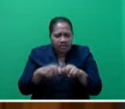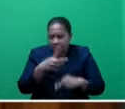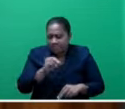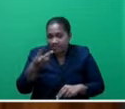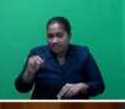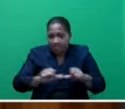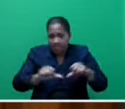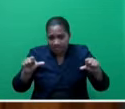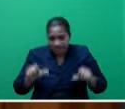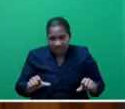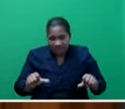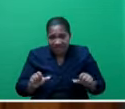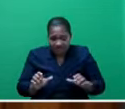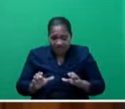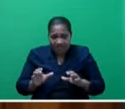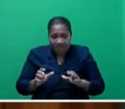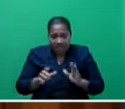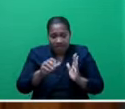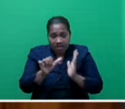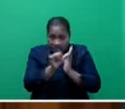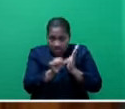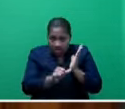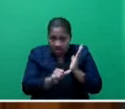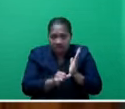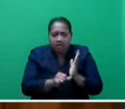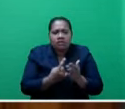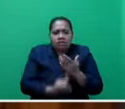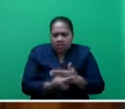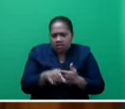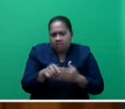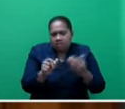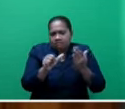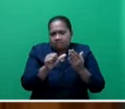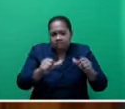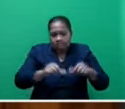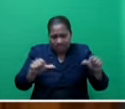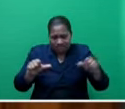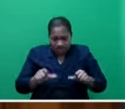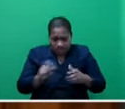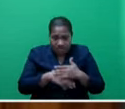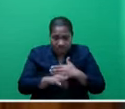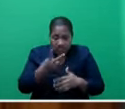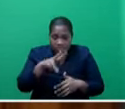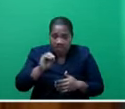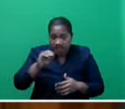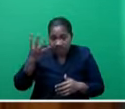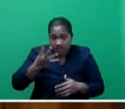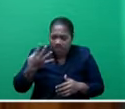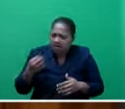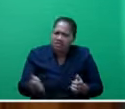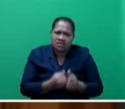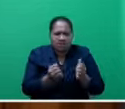Agriculture Sector Policy Agenda, Modernizing Agriculture, written in 2014, had many